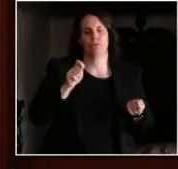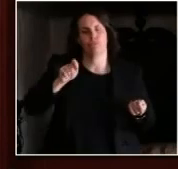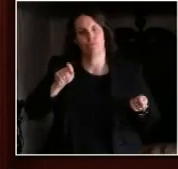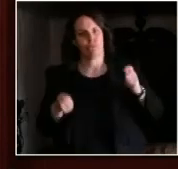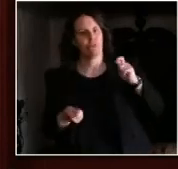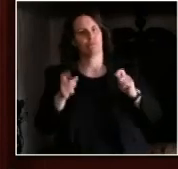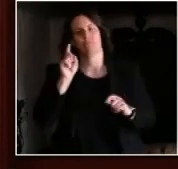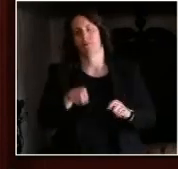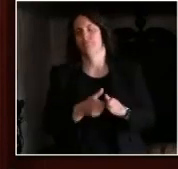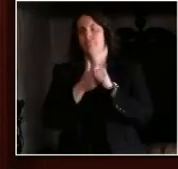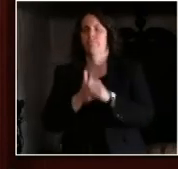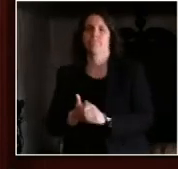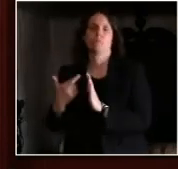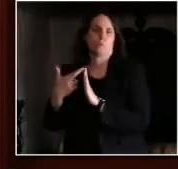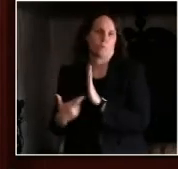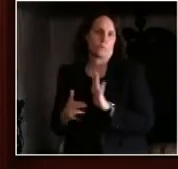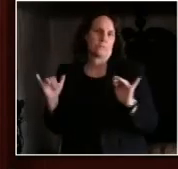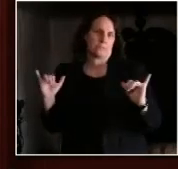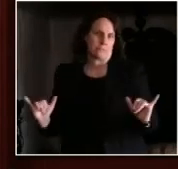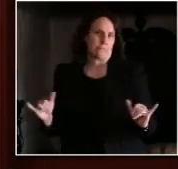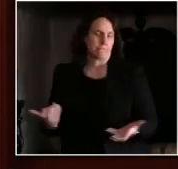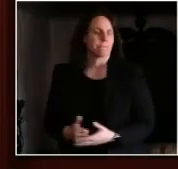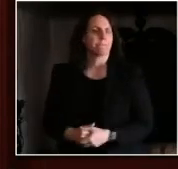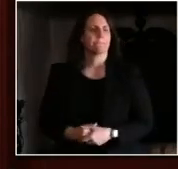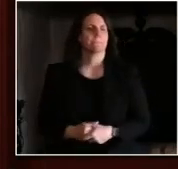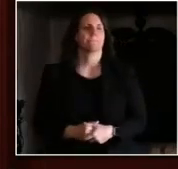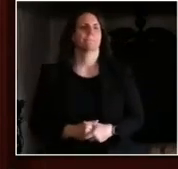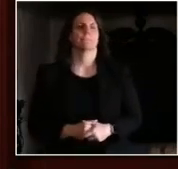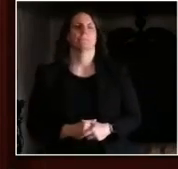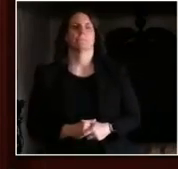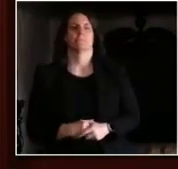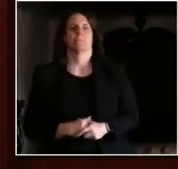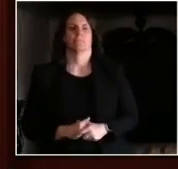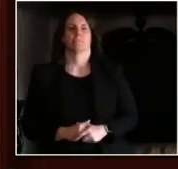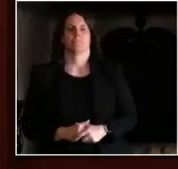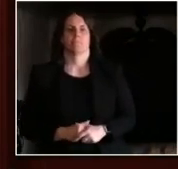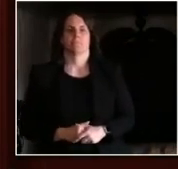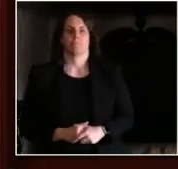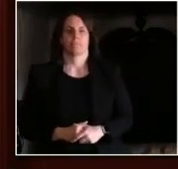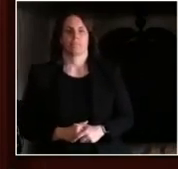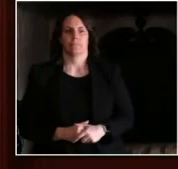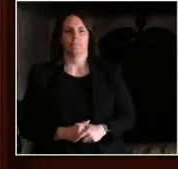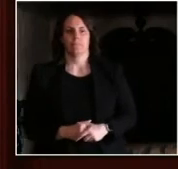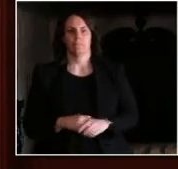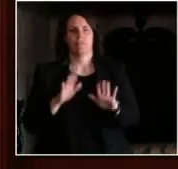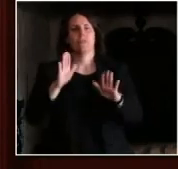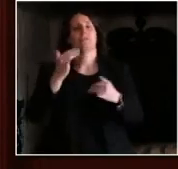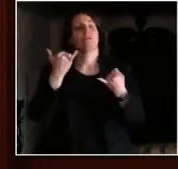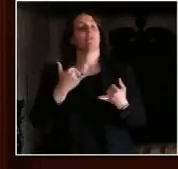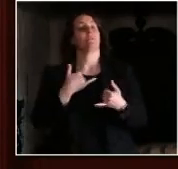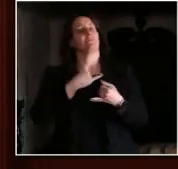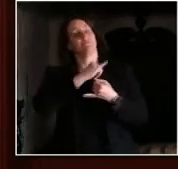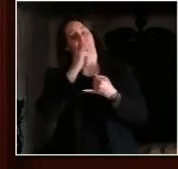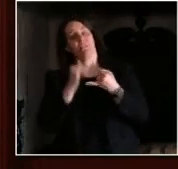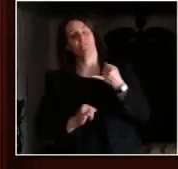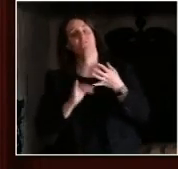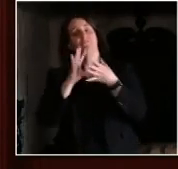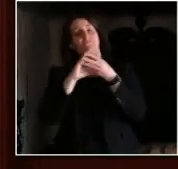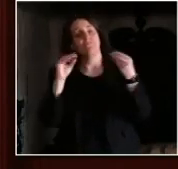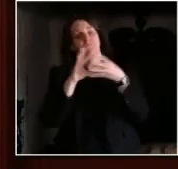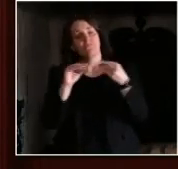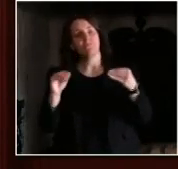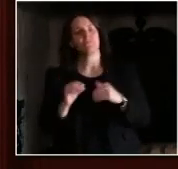forward to working with our federal offices, the governor and the legislature on that. So finally, we need to keep working and talking together.